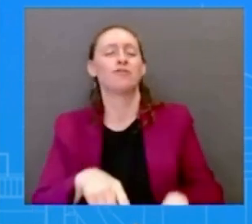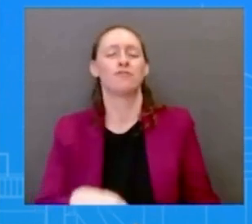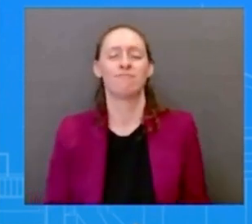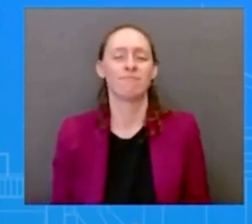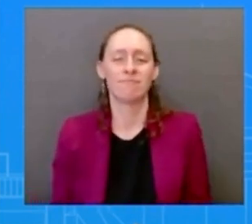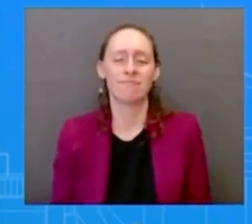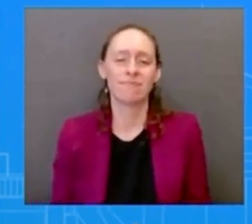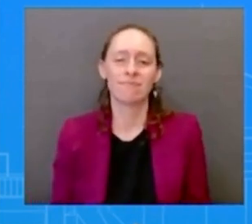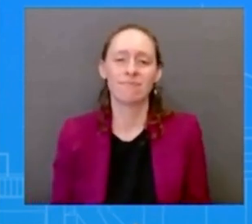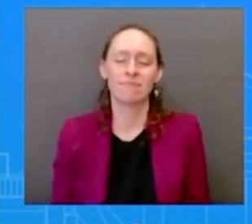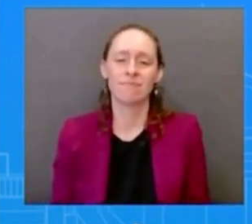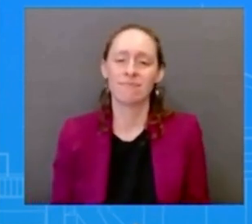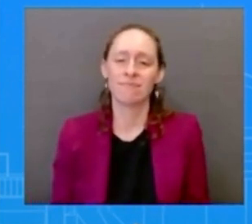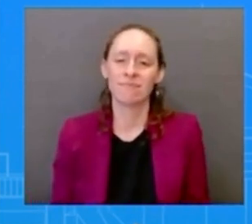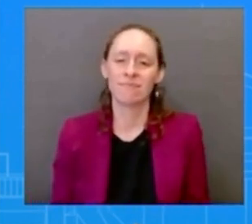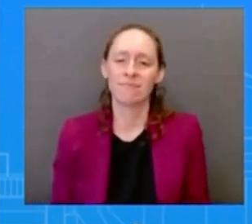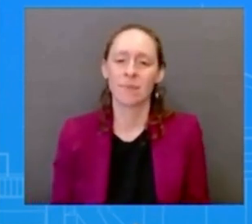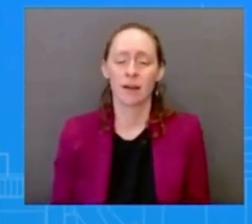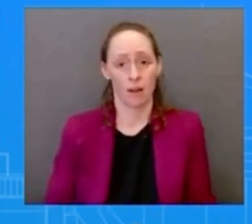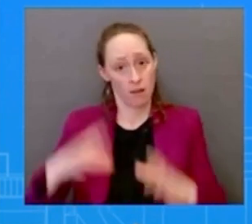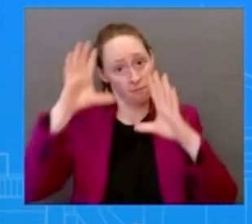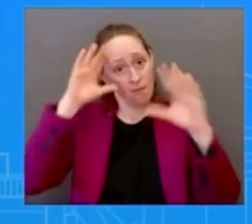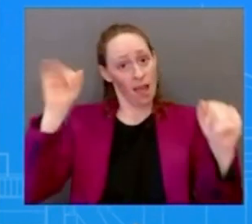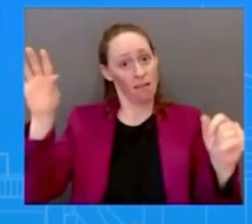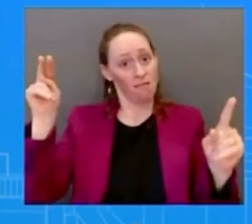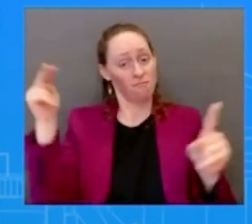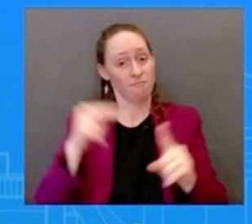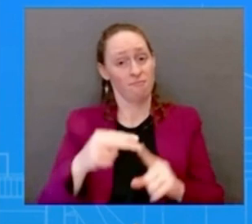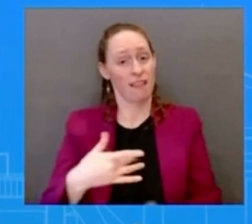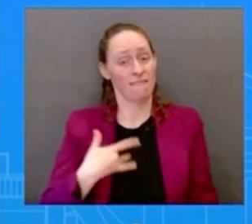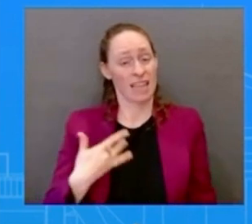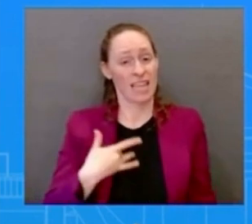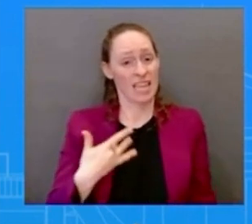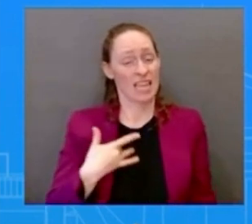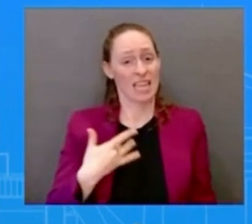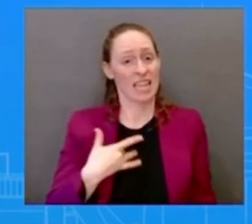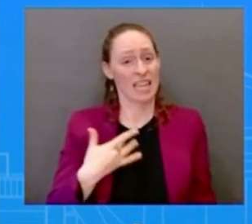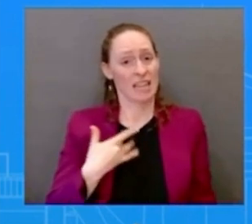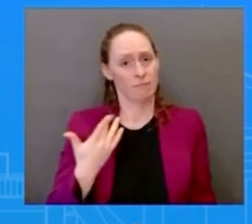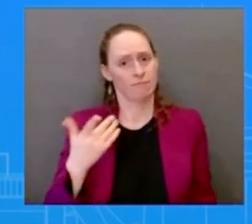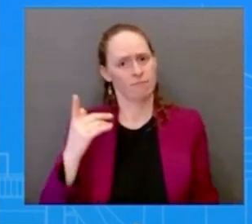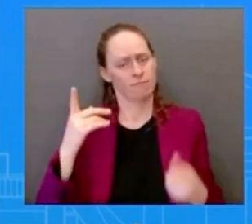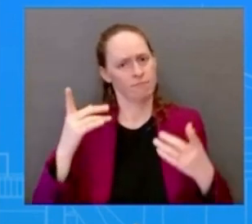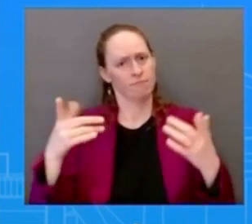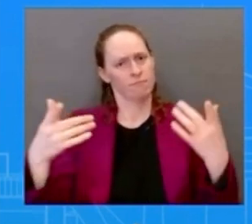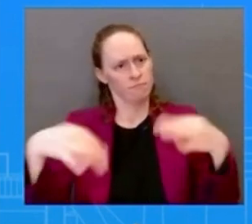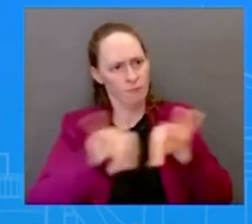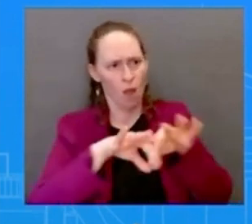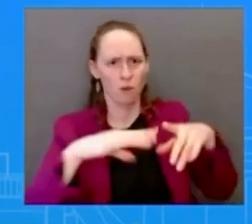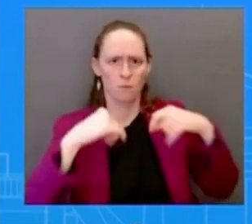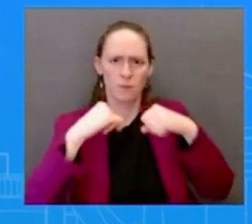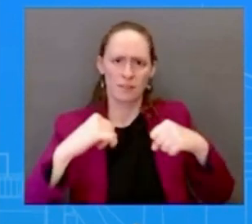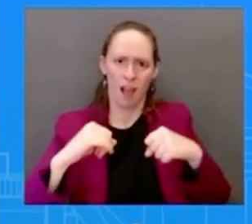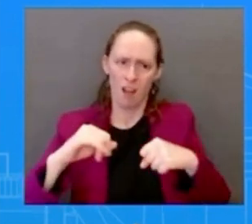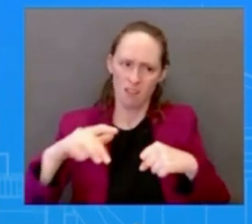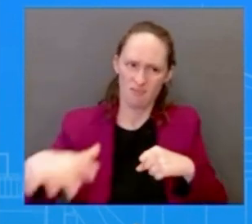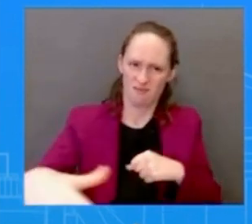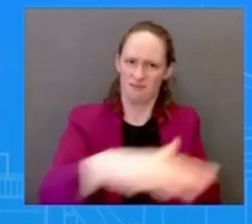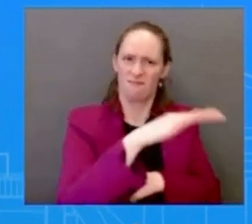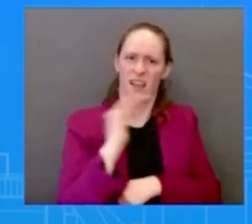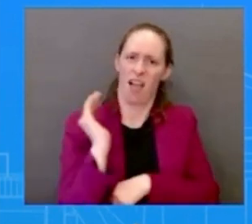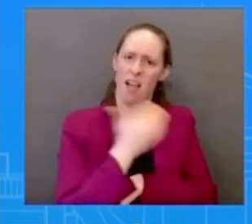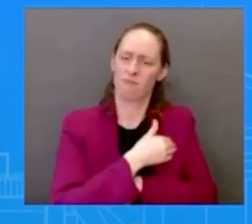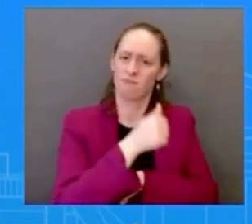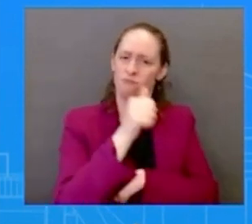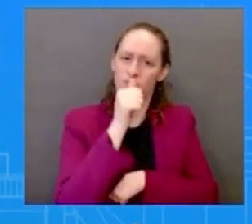to do which is making sure that the safety and privacy of americans are protected uh and he'll speak to that but i'm not going to speak to